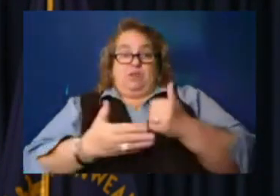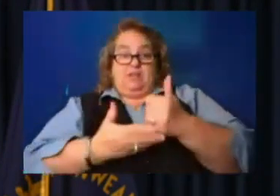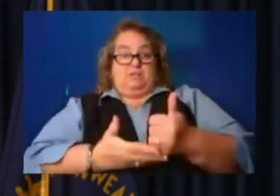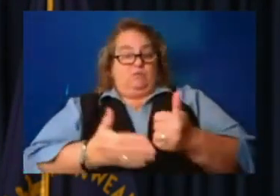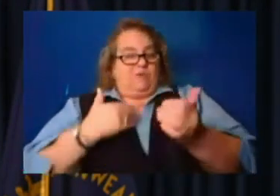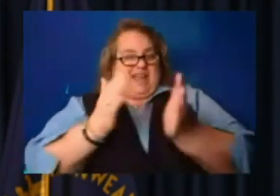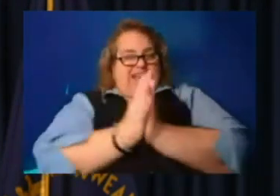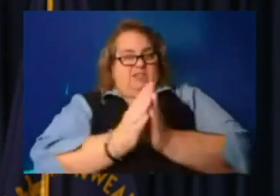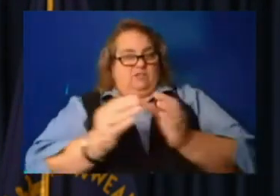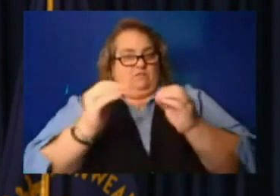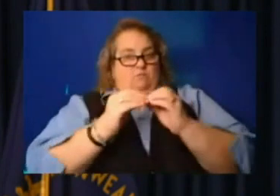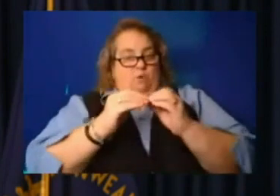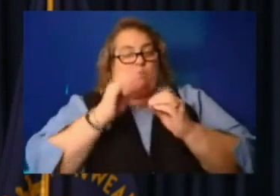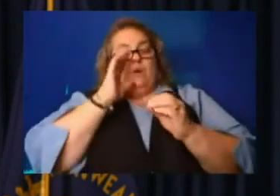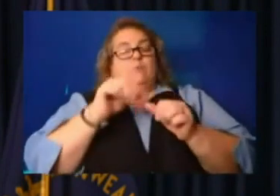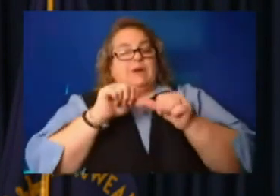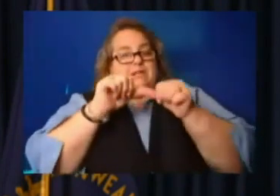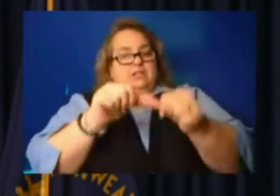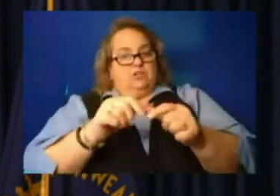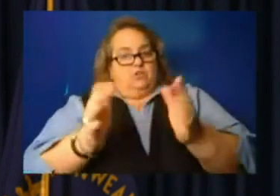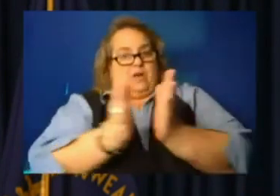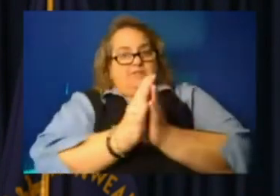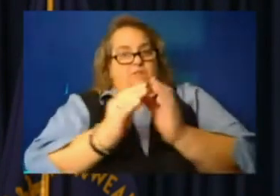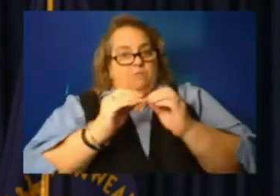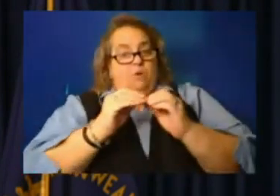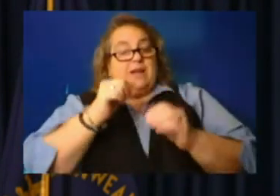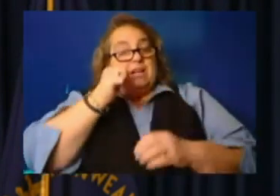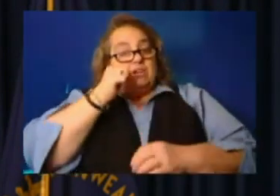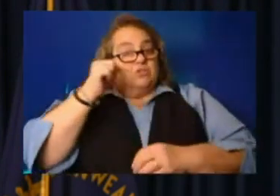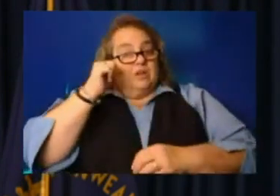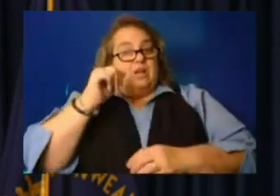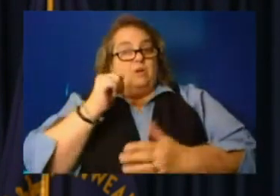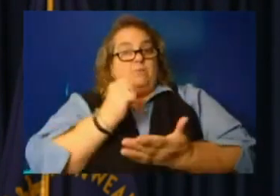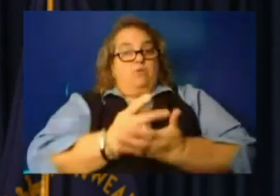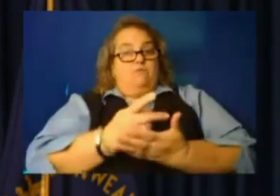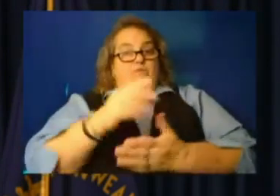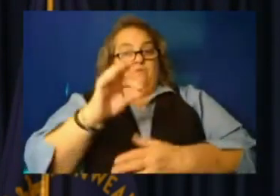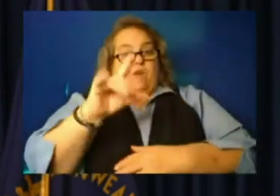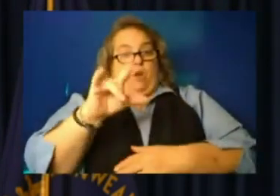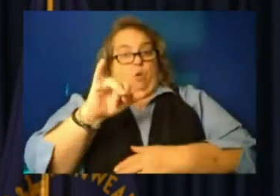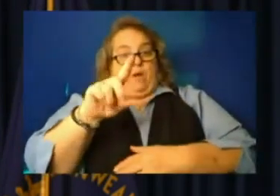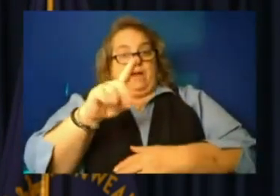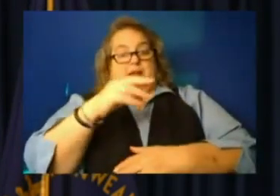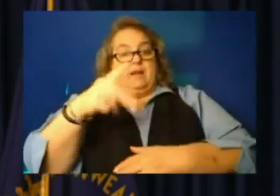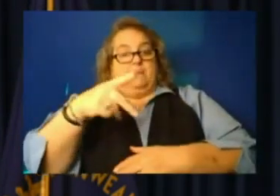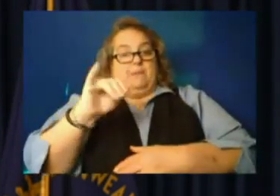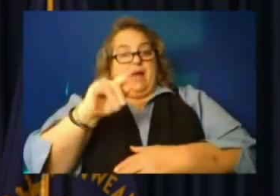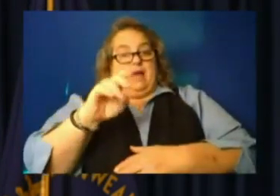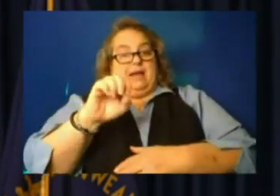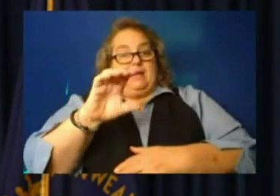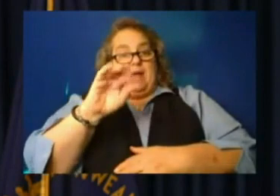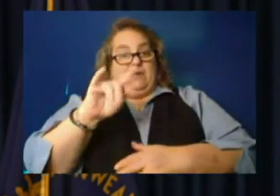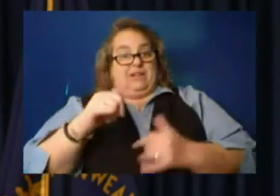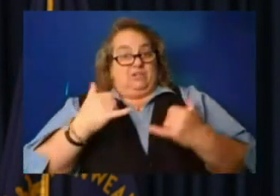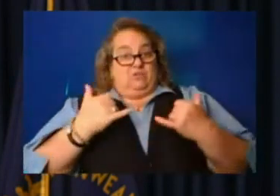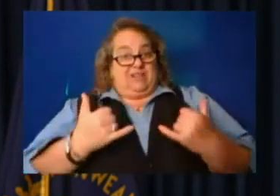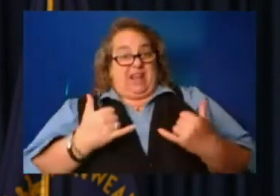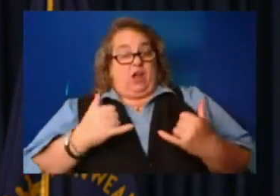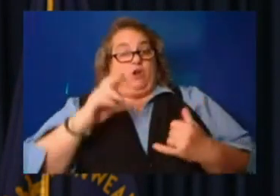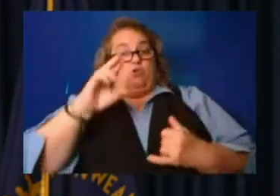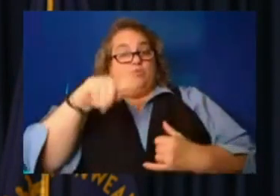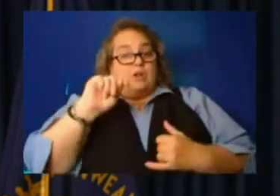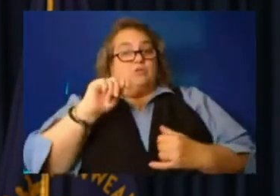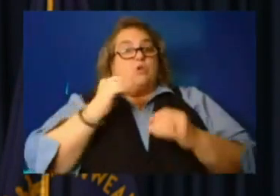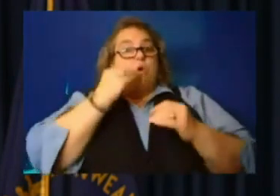continue to ask for more. Yesterday it was approved for Floyd and Pike County. So currently, renters and homeowners in breath at Clay,